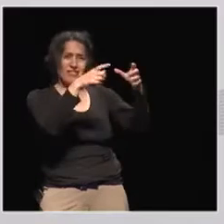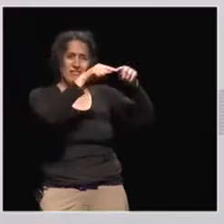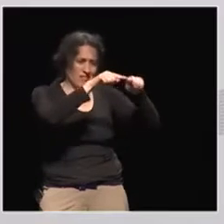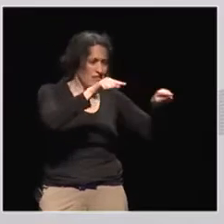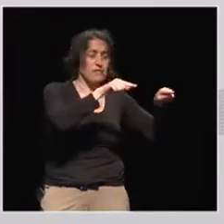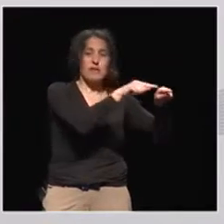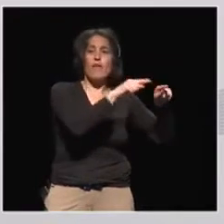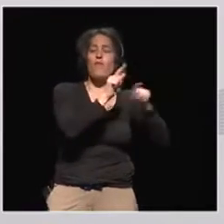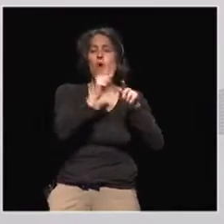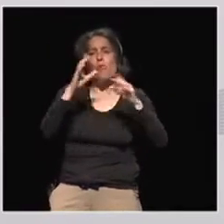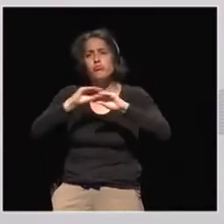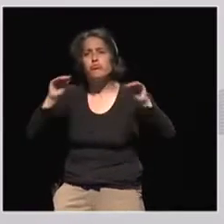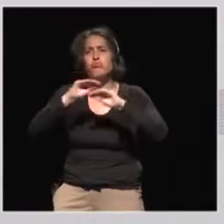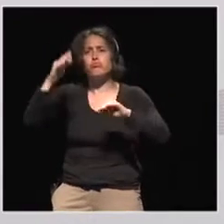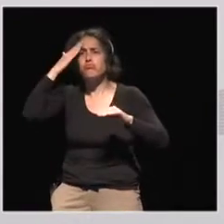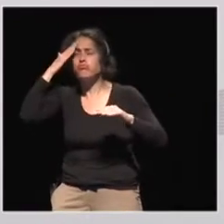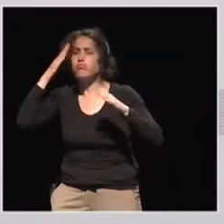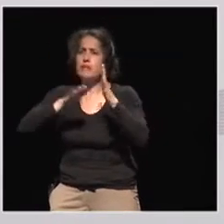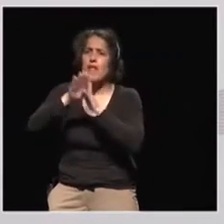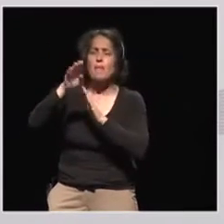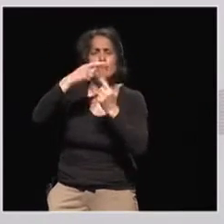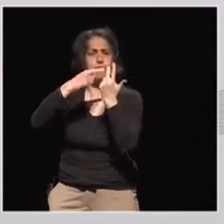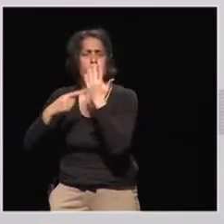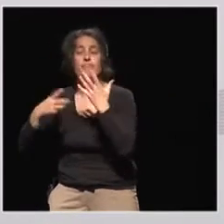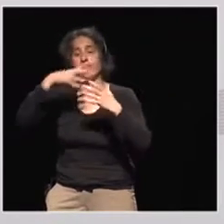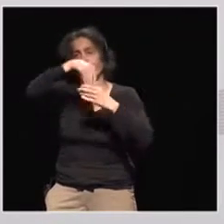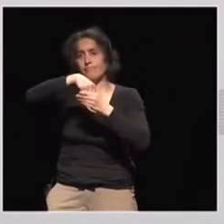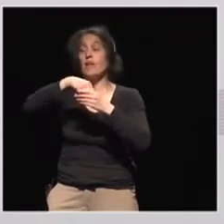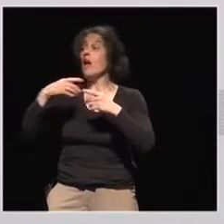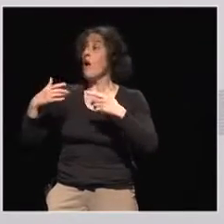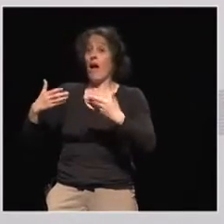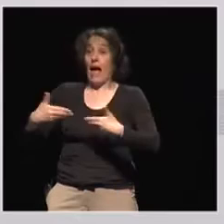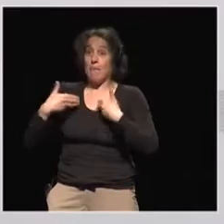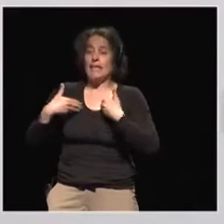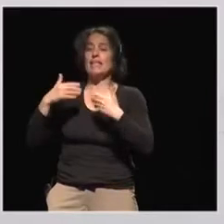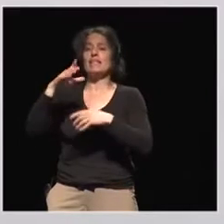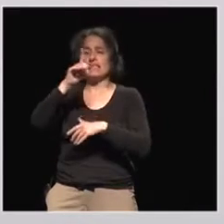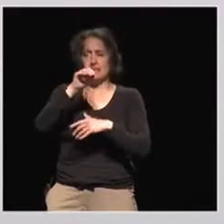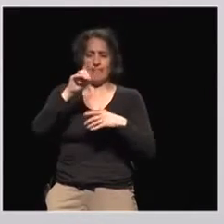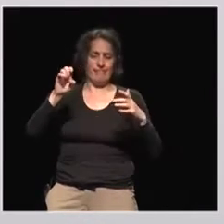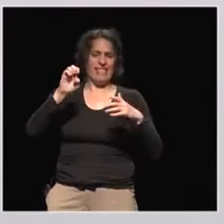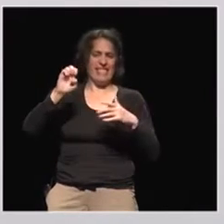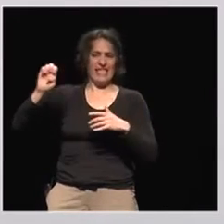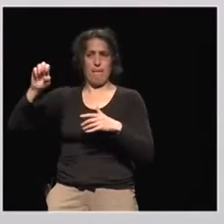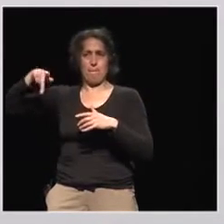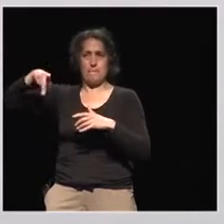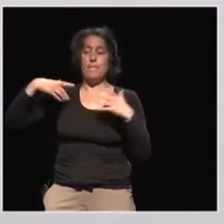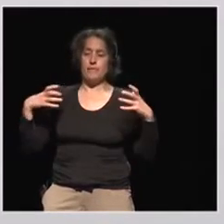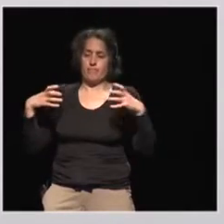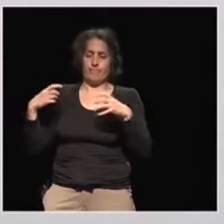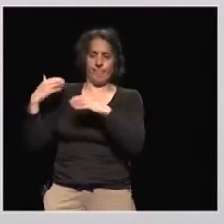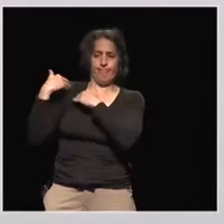raising. And we are very happy to host this panel here today. We are very happy that the European